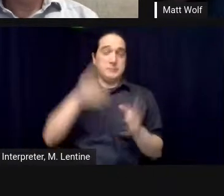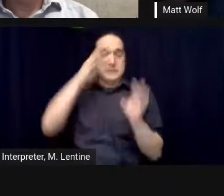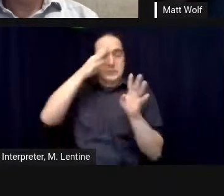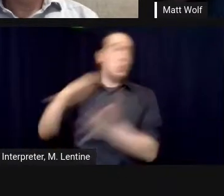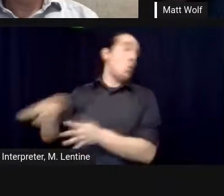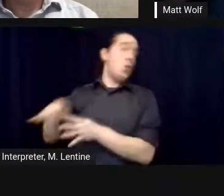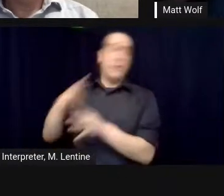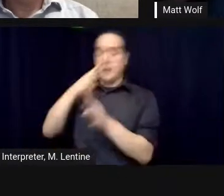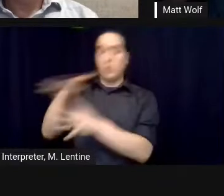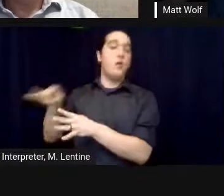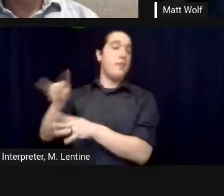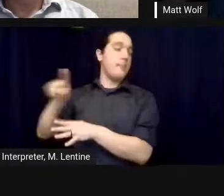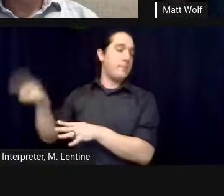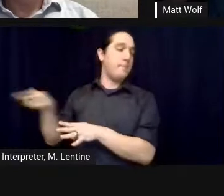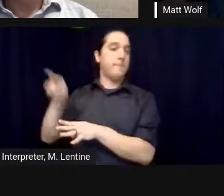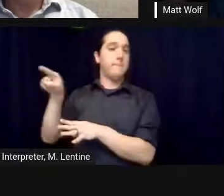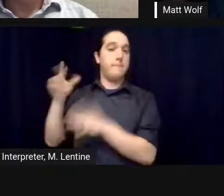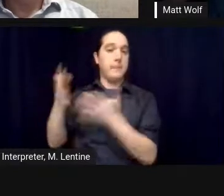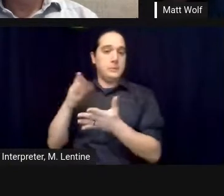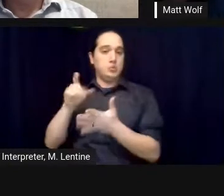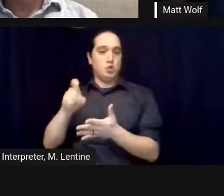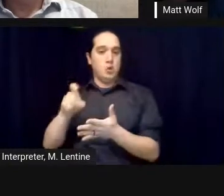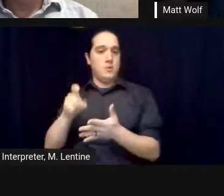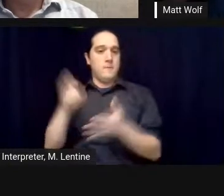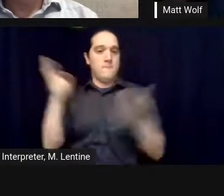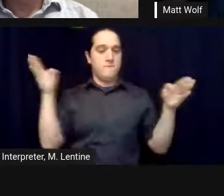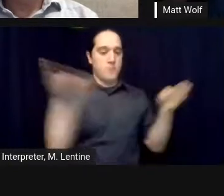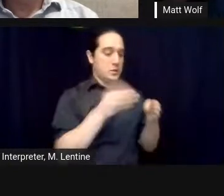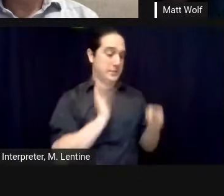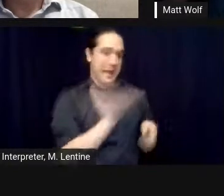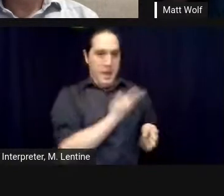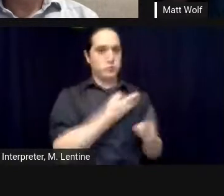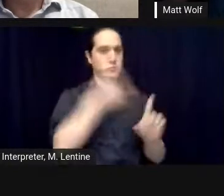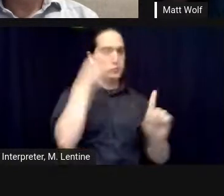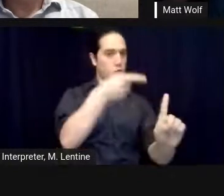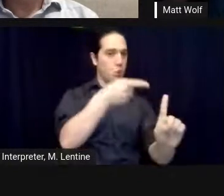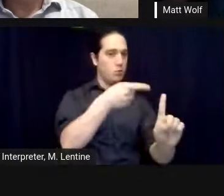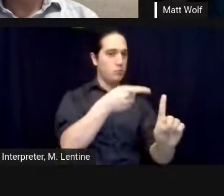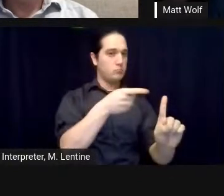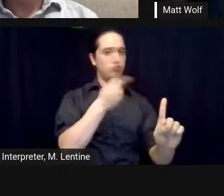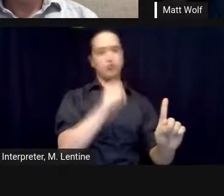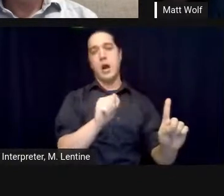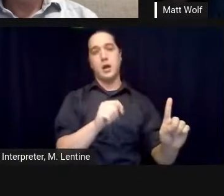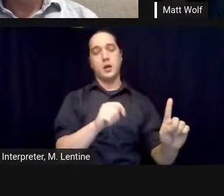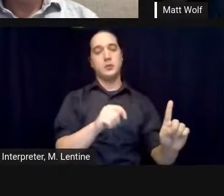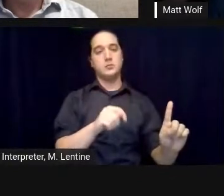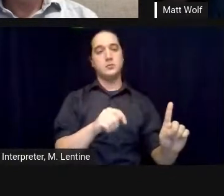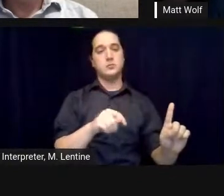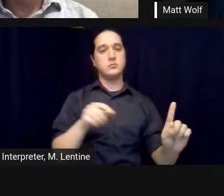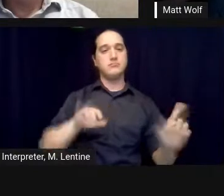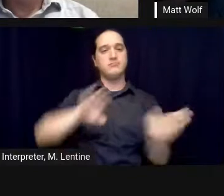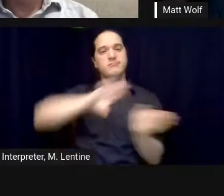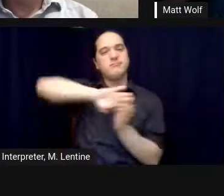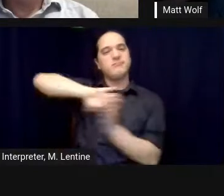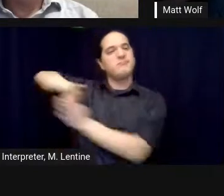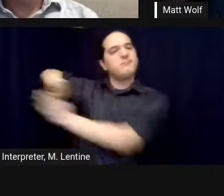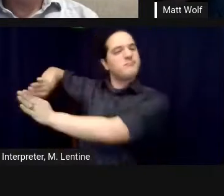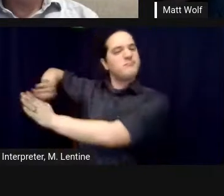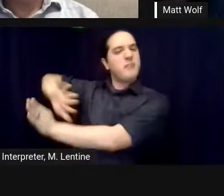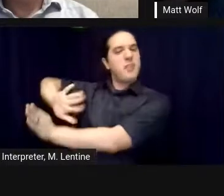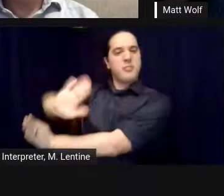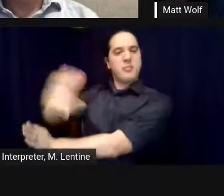and no exit um we we could have done a much better job in sharing with everyone